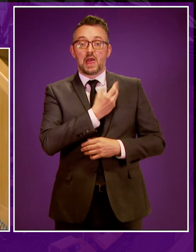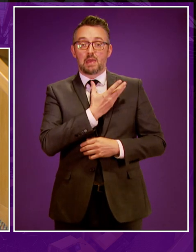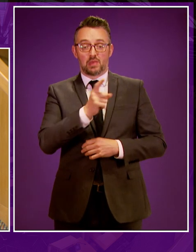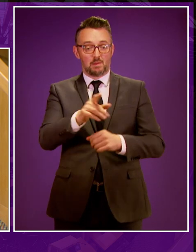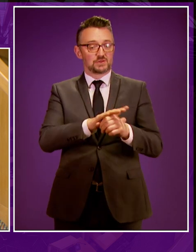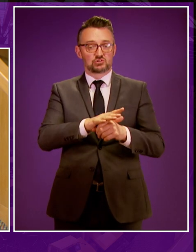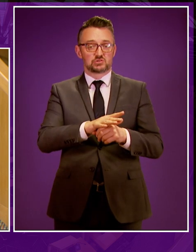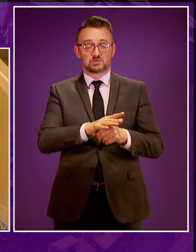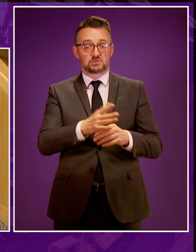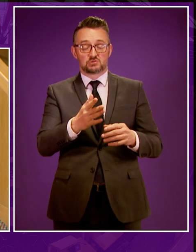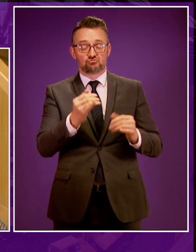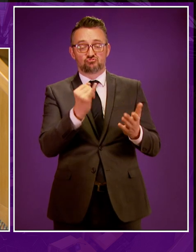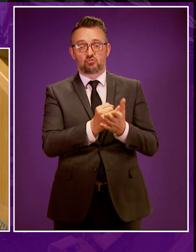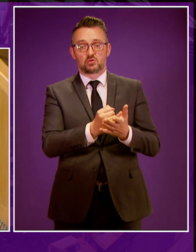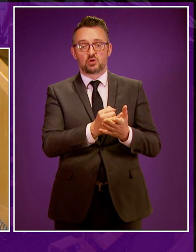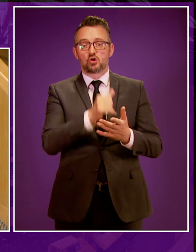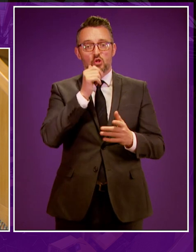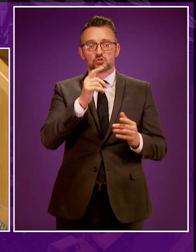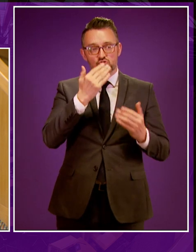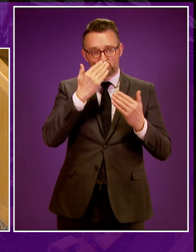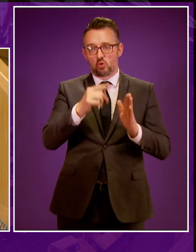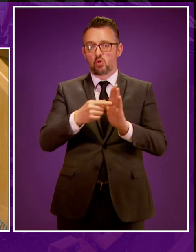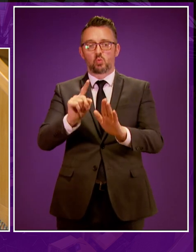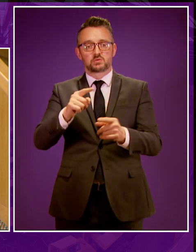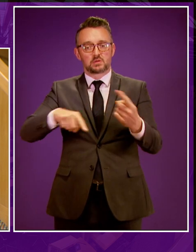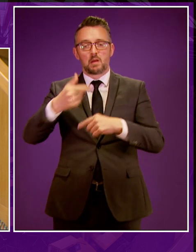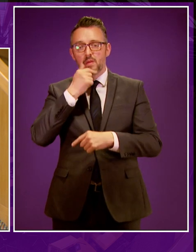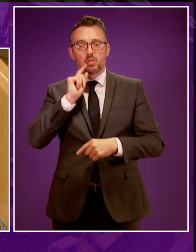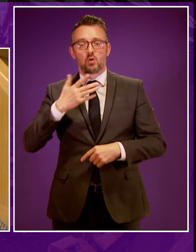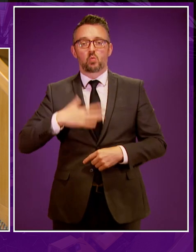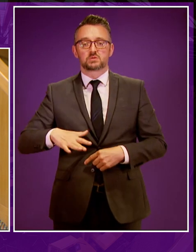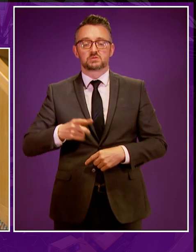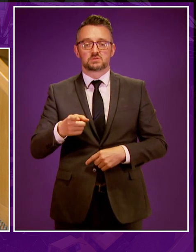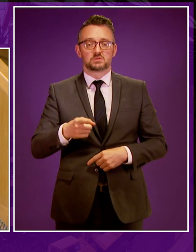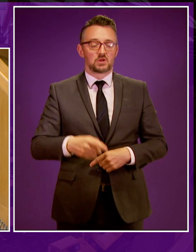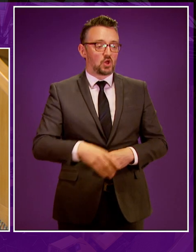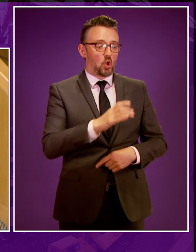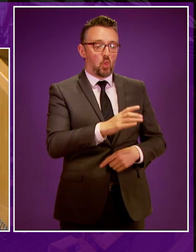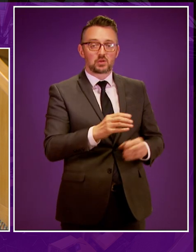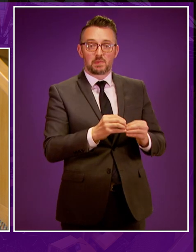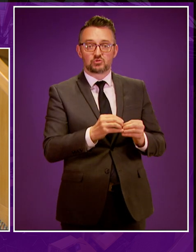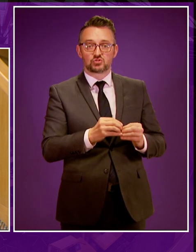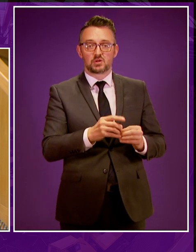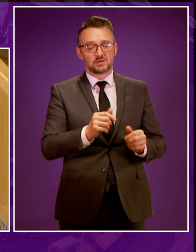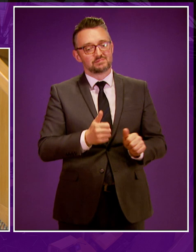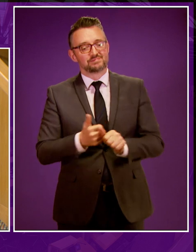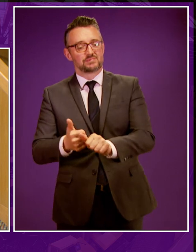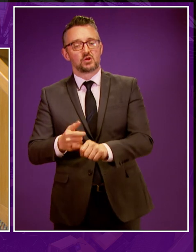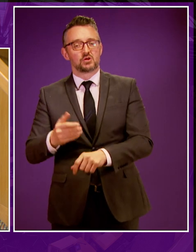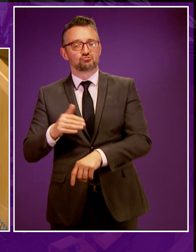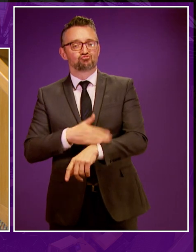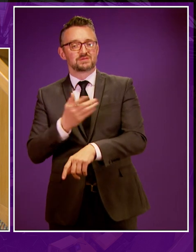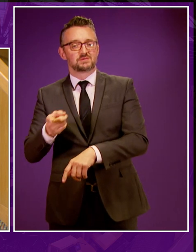again is all over the shop, but not reflecting the shop floor. So, Claudia Beamish and her colleagues now choose to side with the Greens